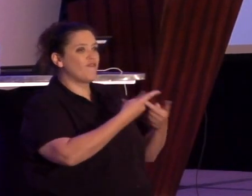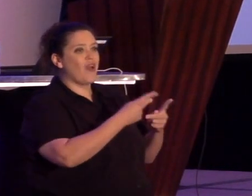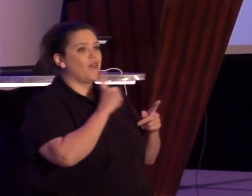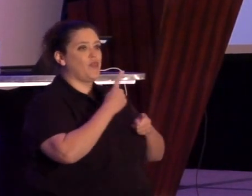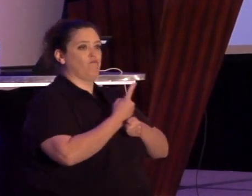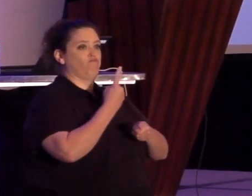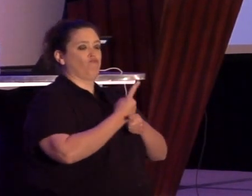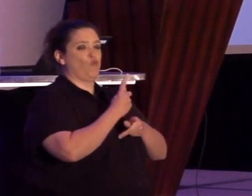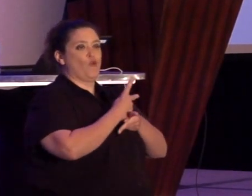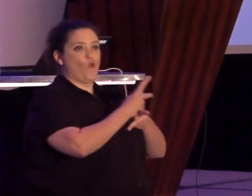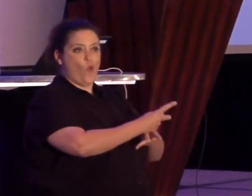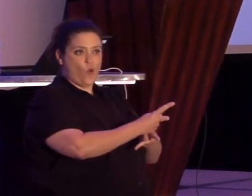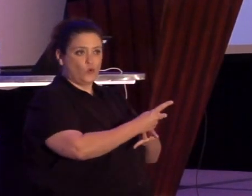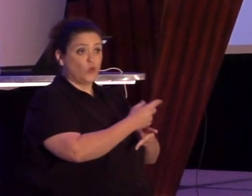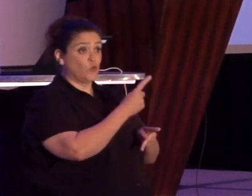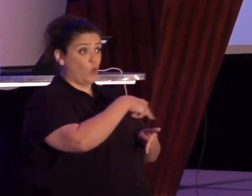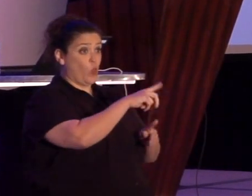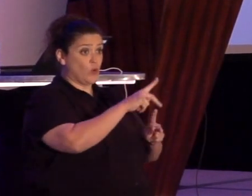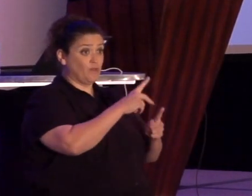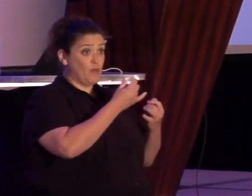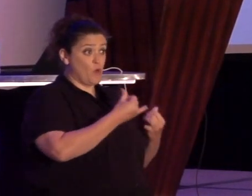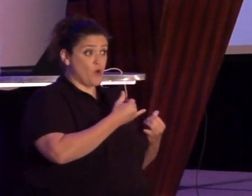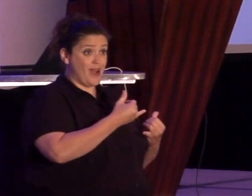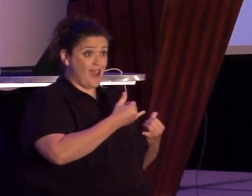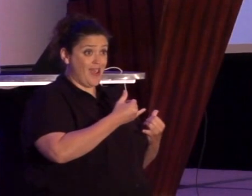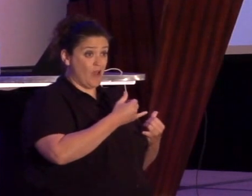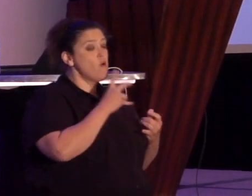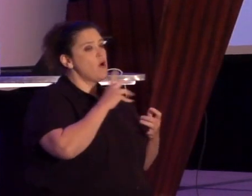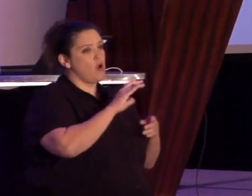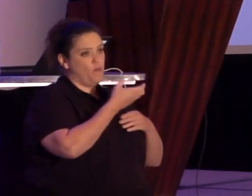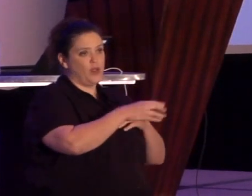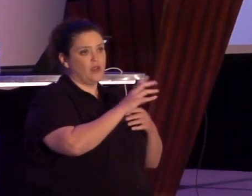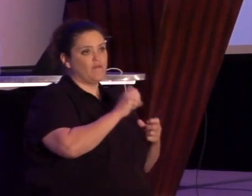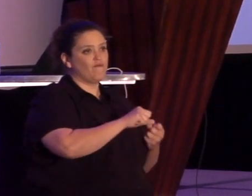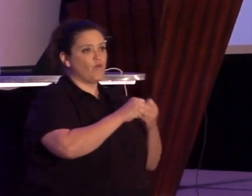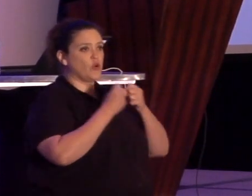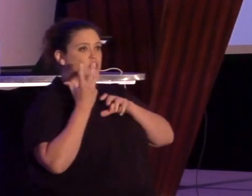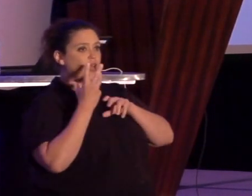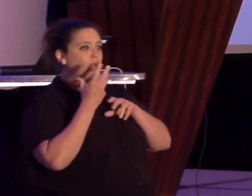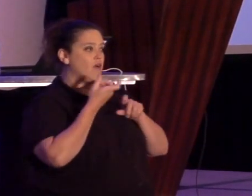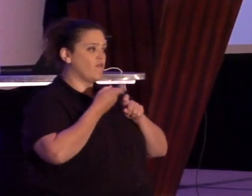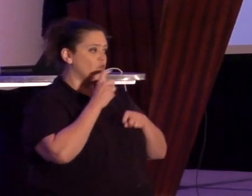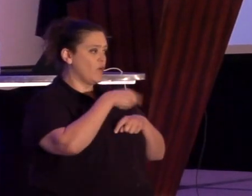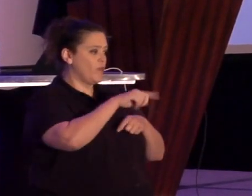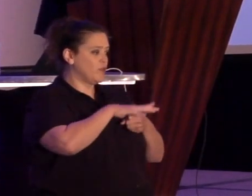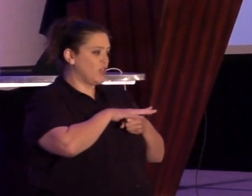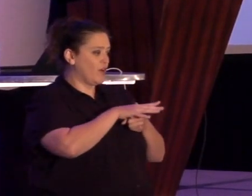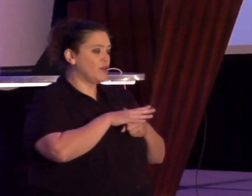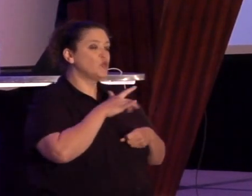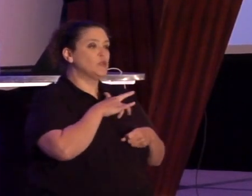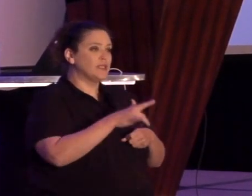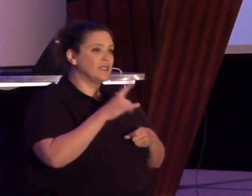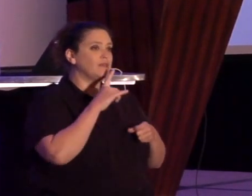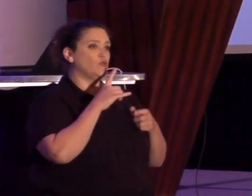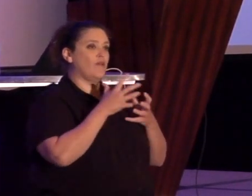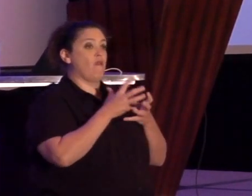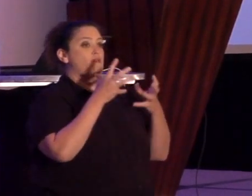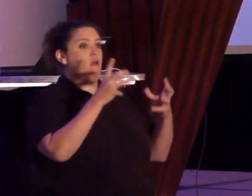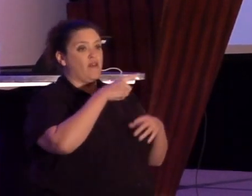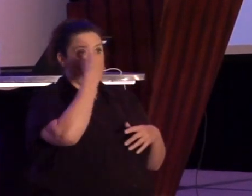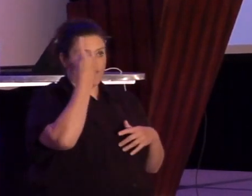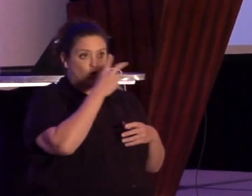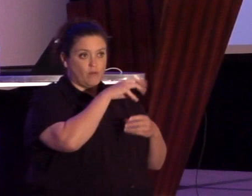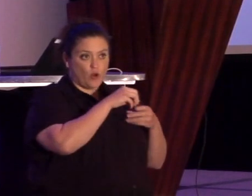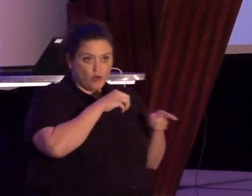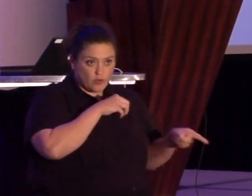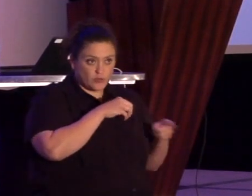homeowners and home buyers are being displaced from historically African American areas. And this